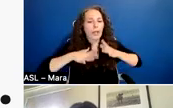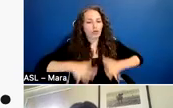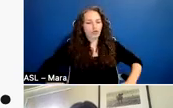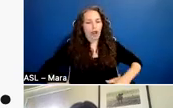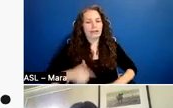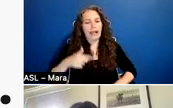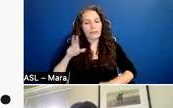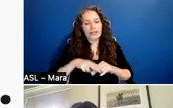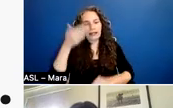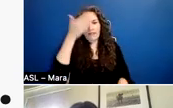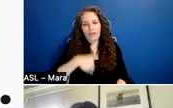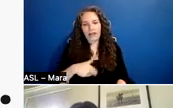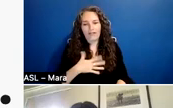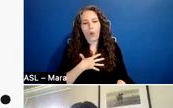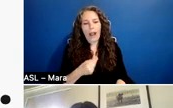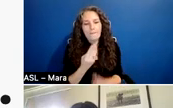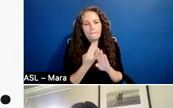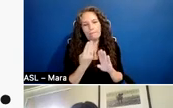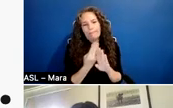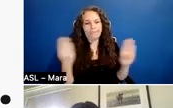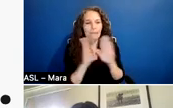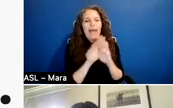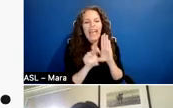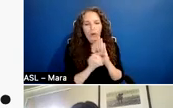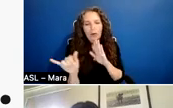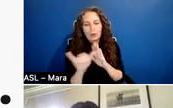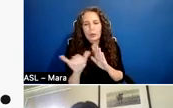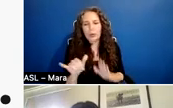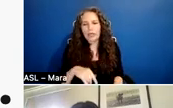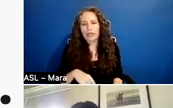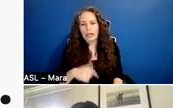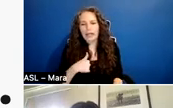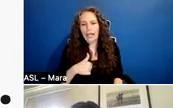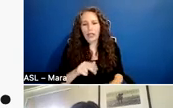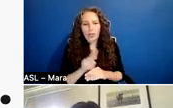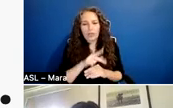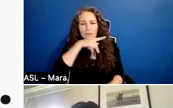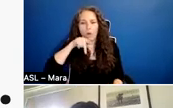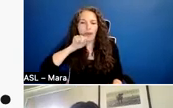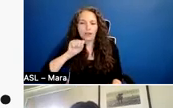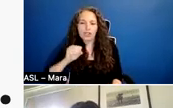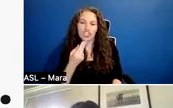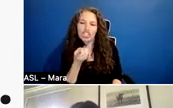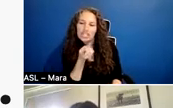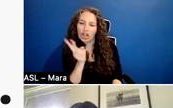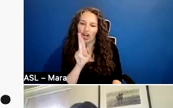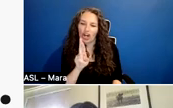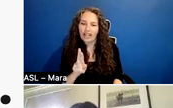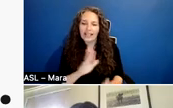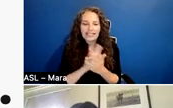I'm sitting in front of a white background as well. And I use she, her pronouns. It's nice to meet all of you again.